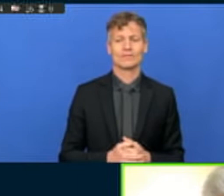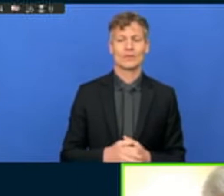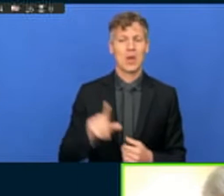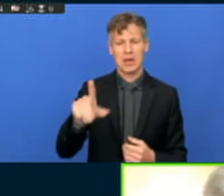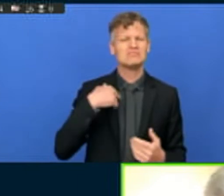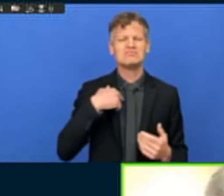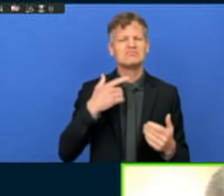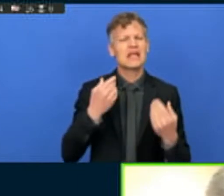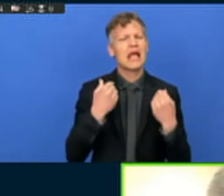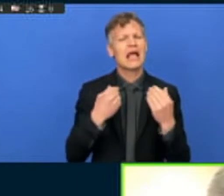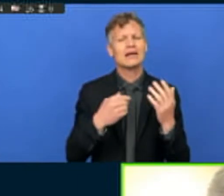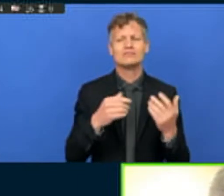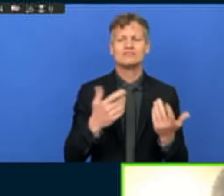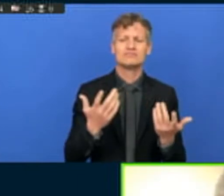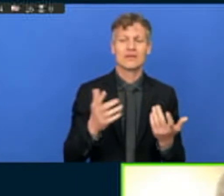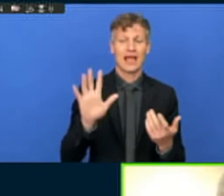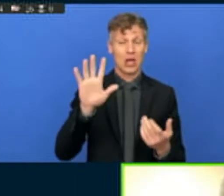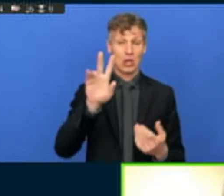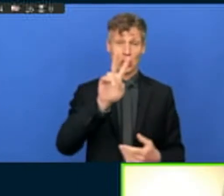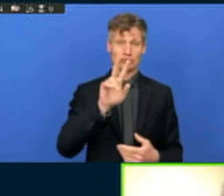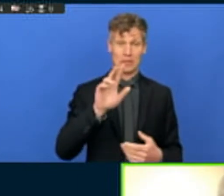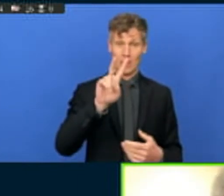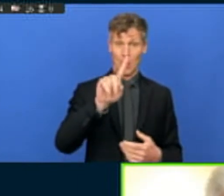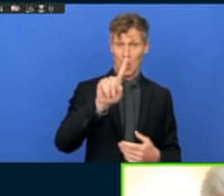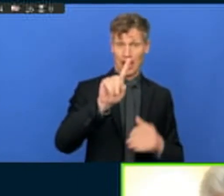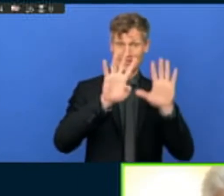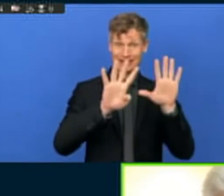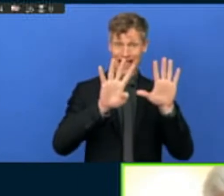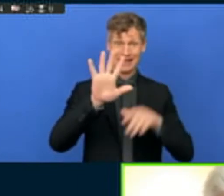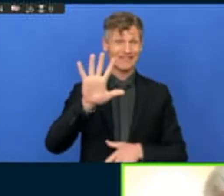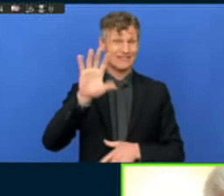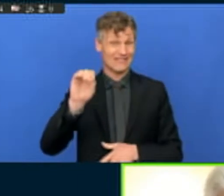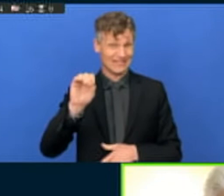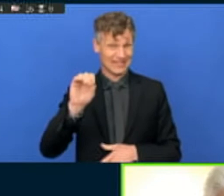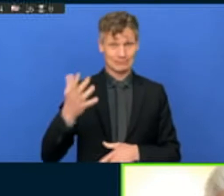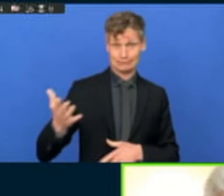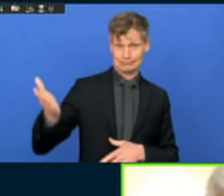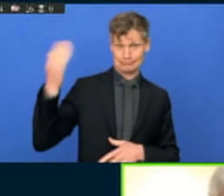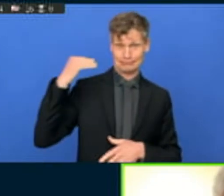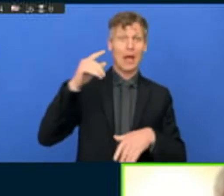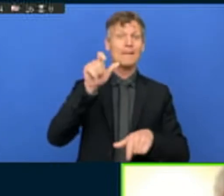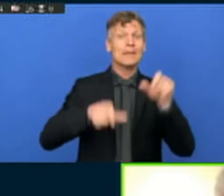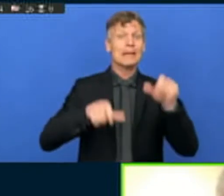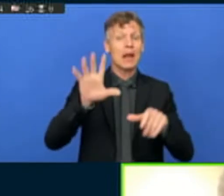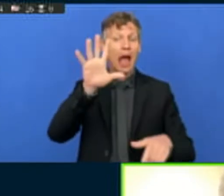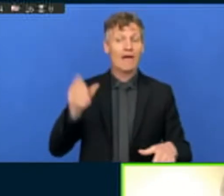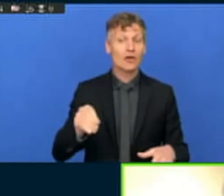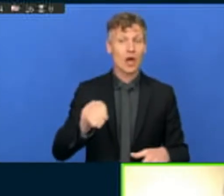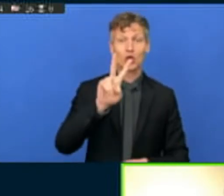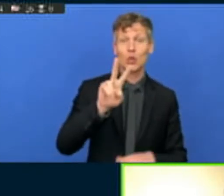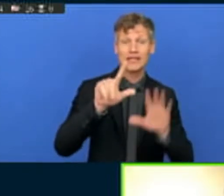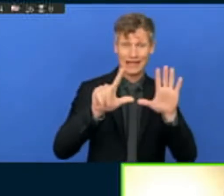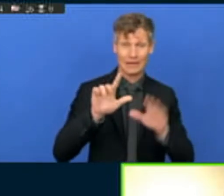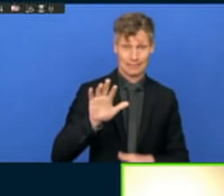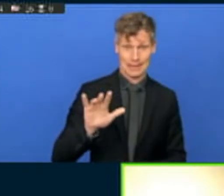million in 1915 and has now grown to 580 million. So that's a 2,000% increase throughout